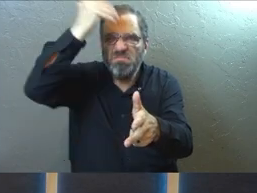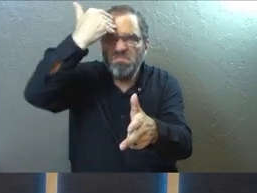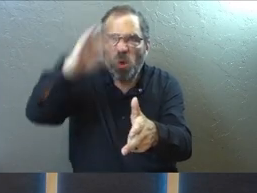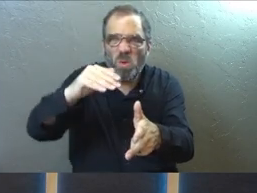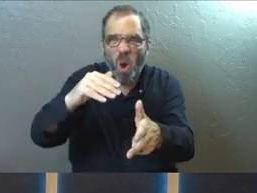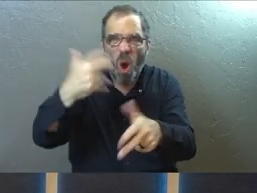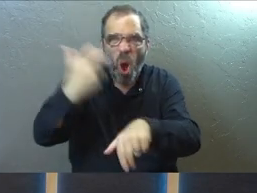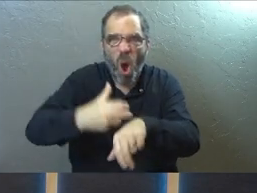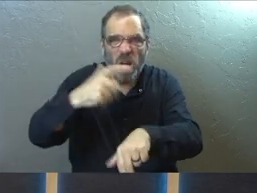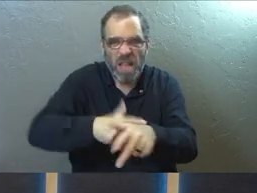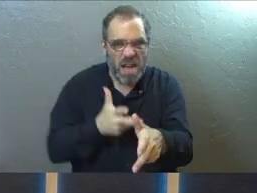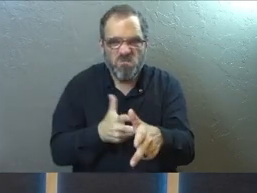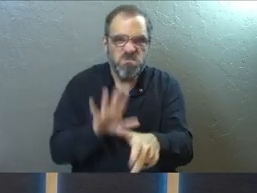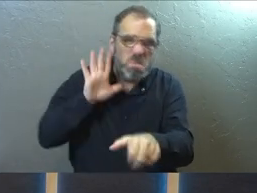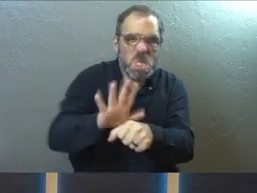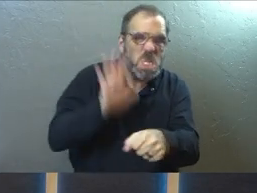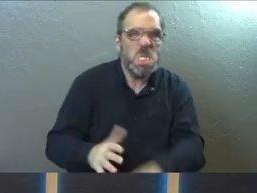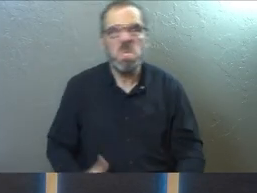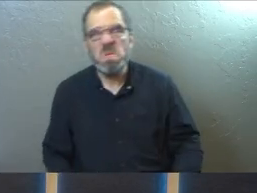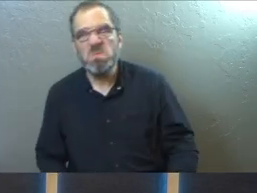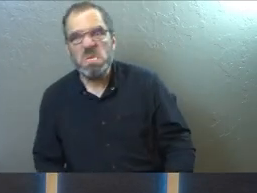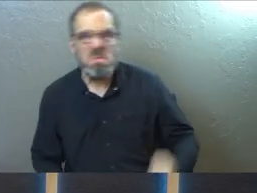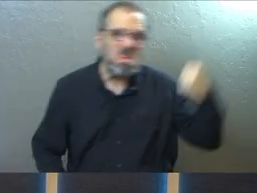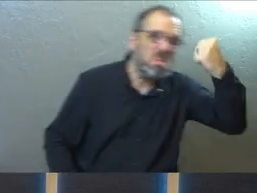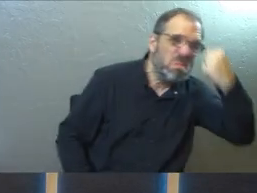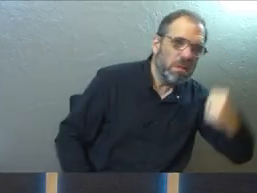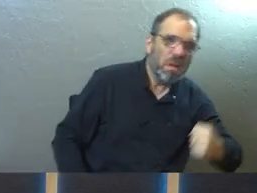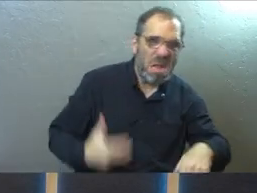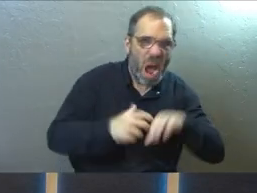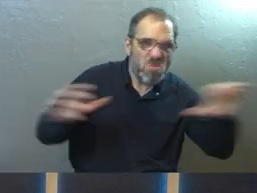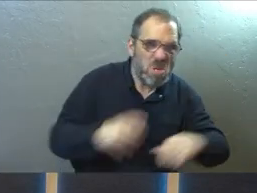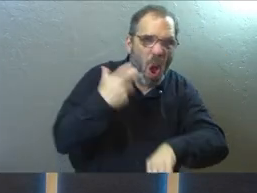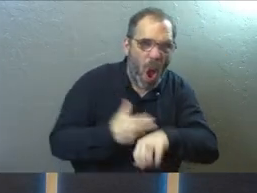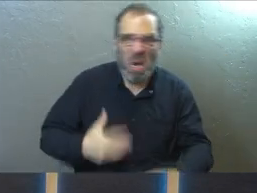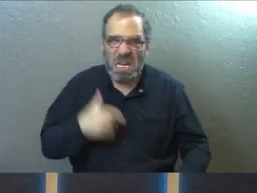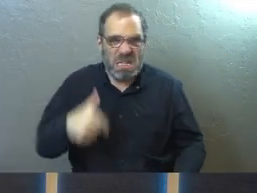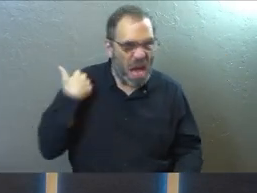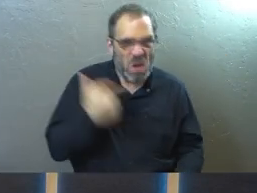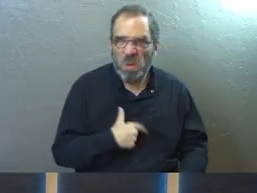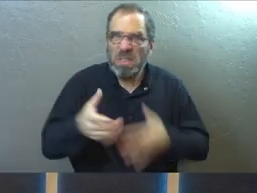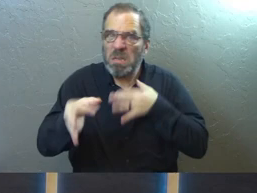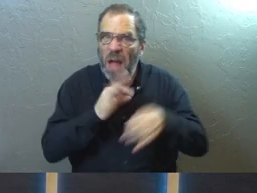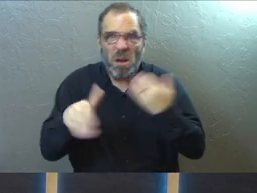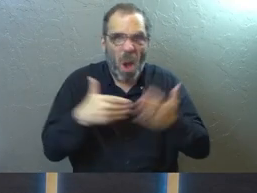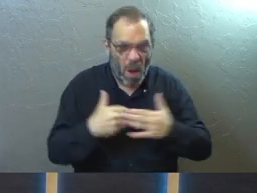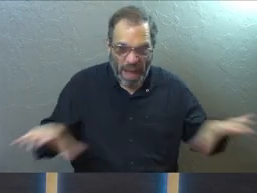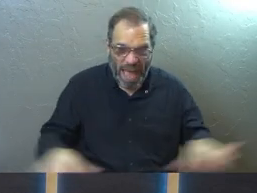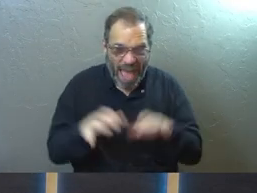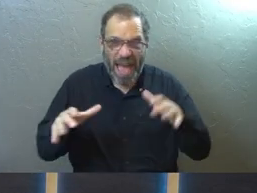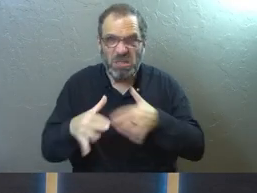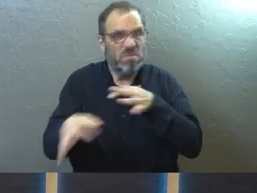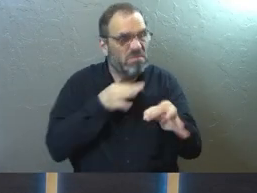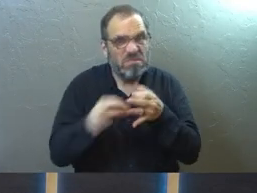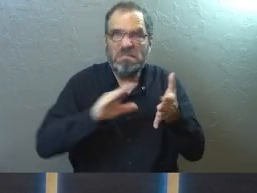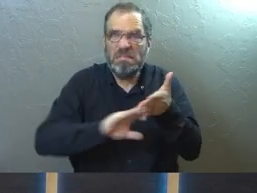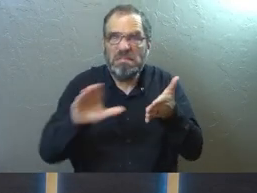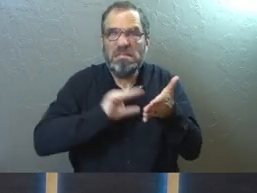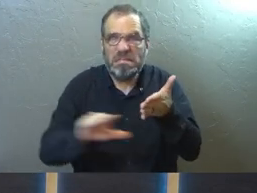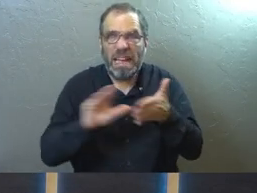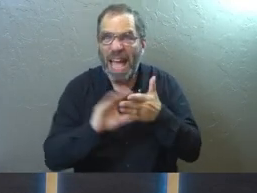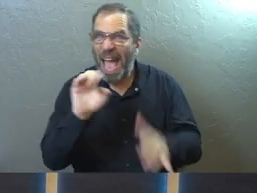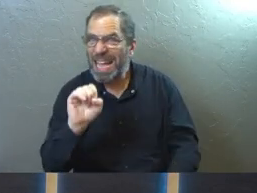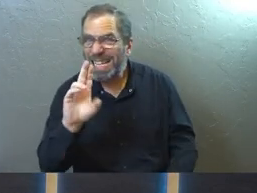what a difficult day I've had and how hard I work and the way that we explain our actions away in